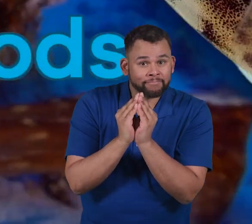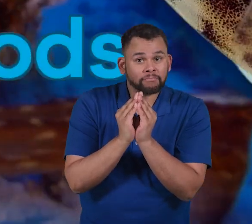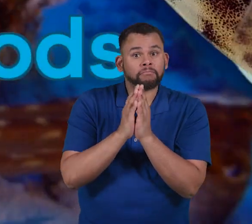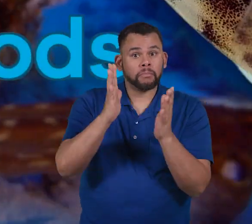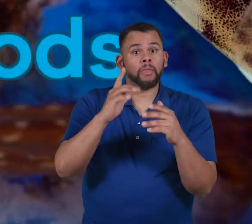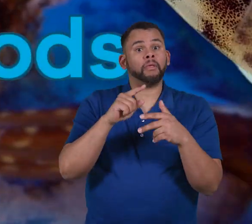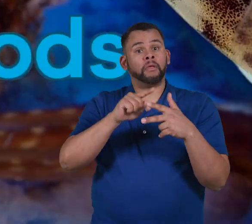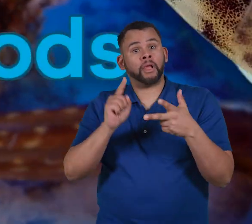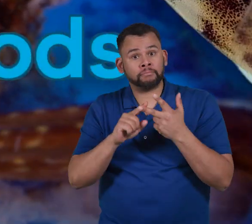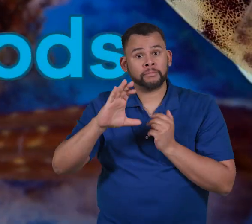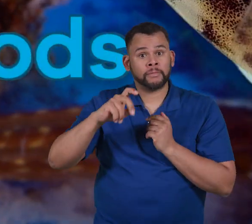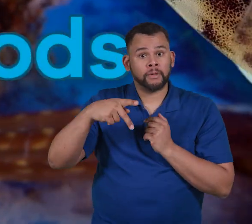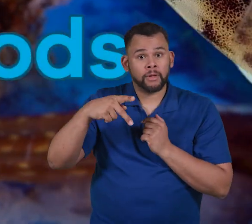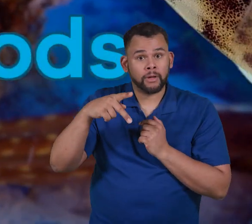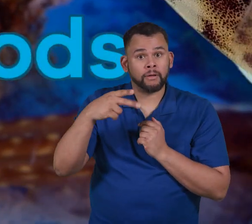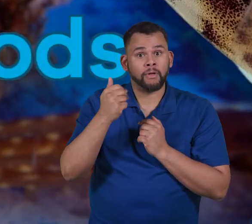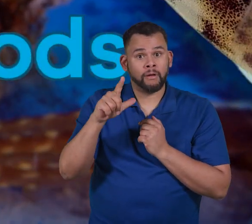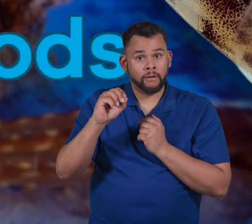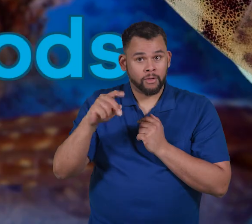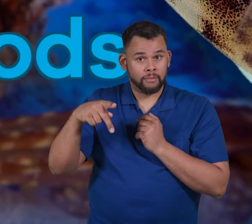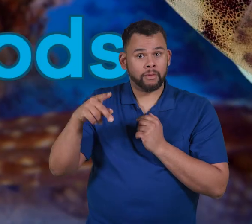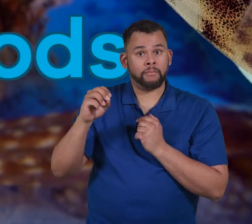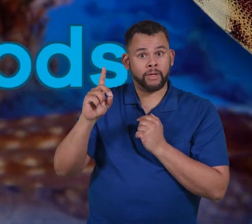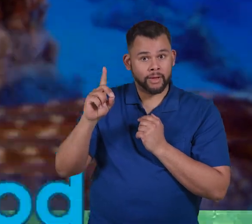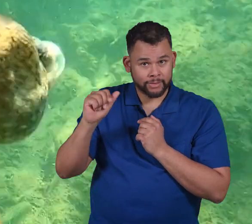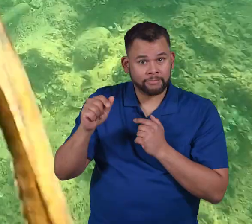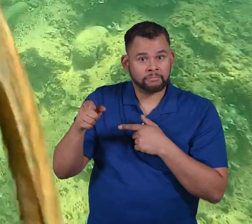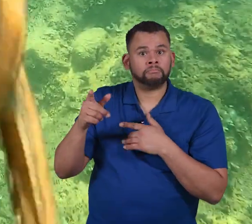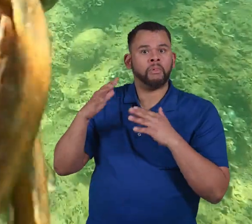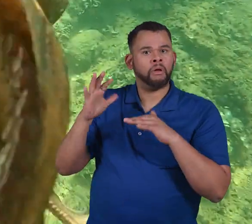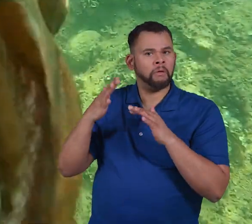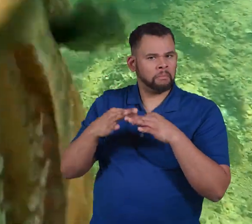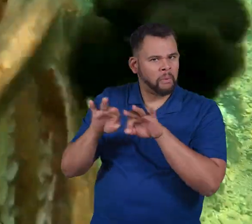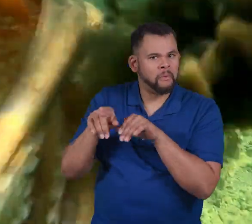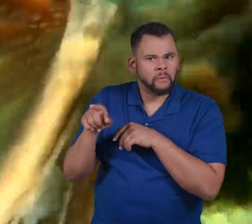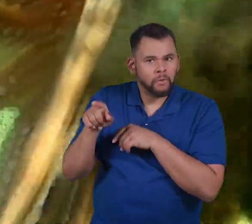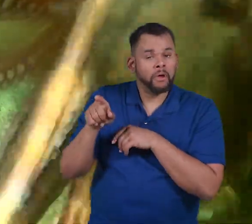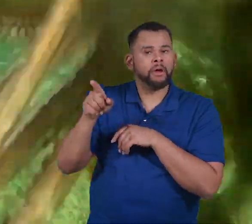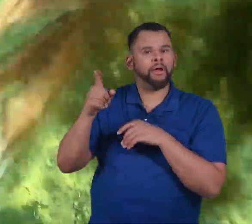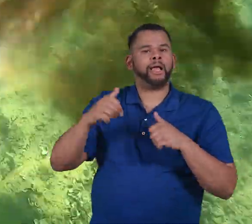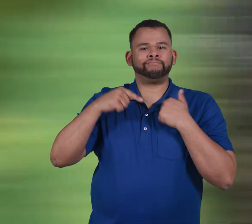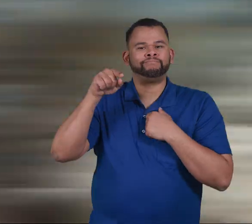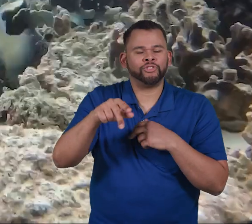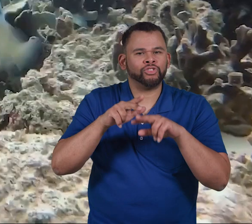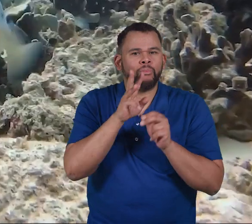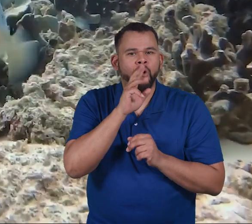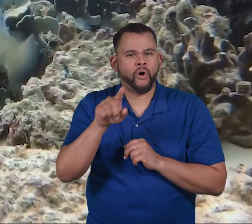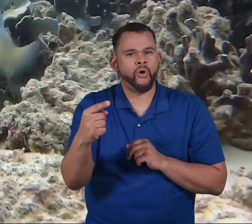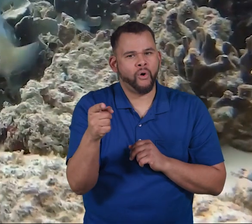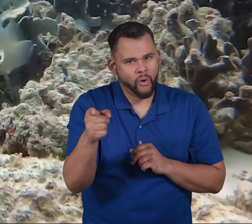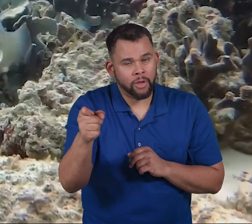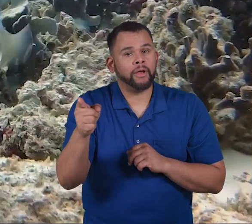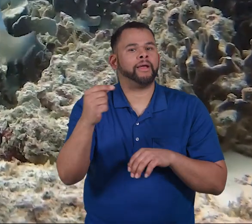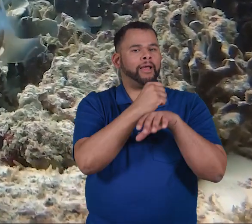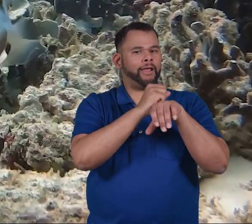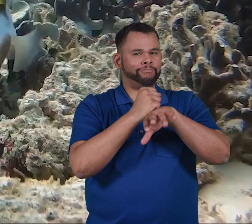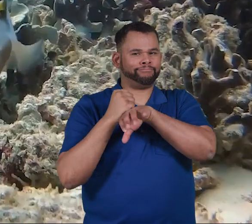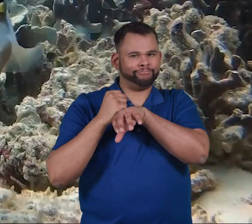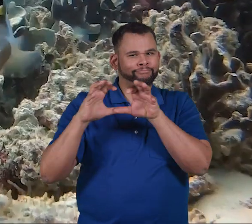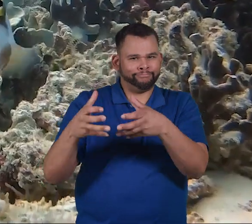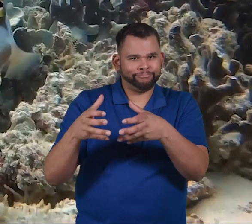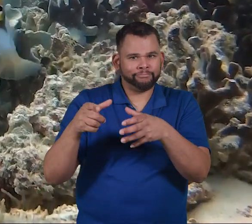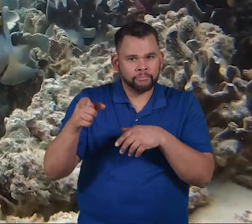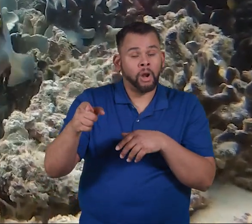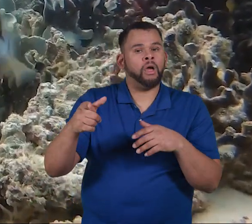Last but not least are cephalopods, which only live in saltwater. Cephalopods do not